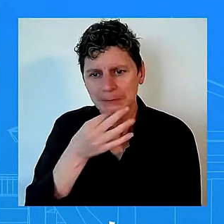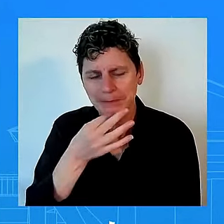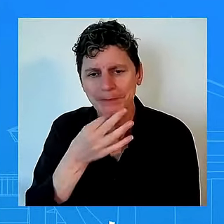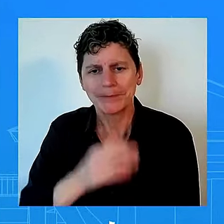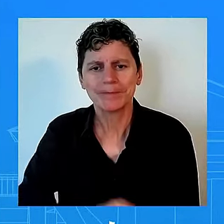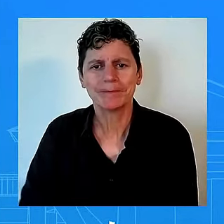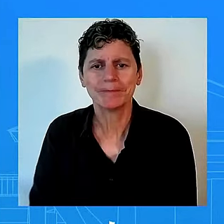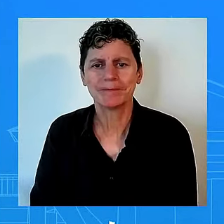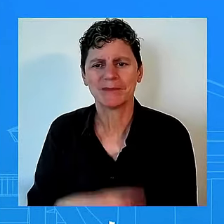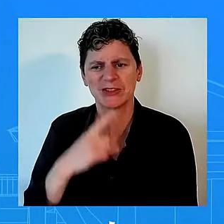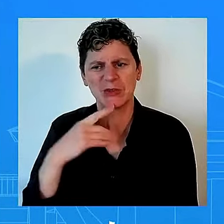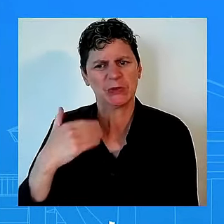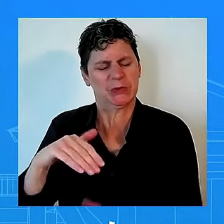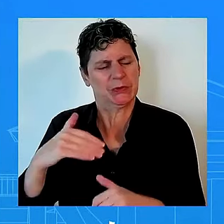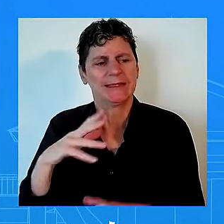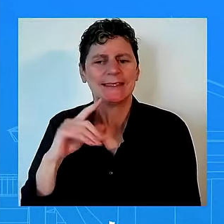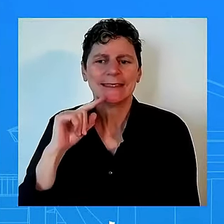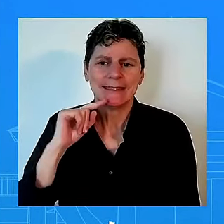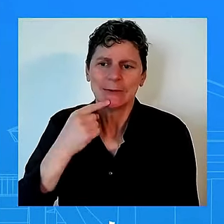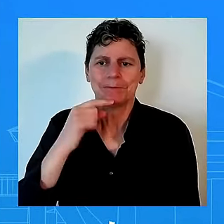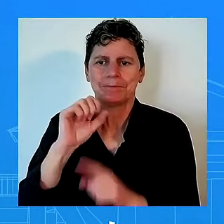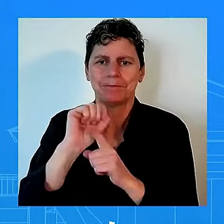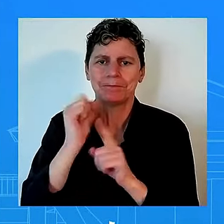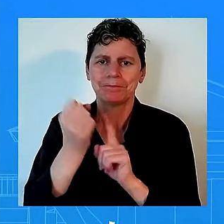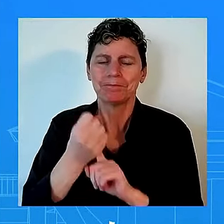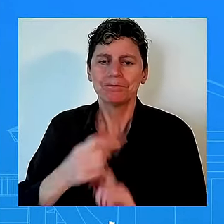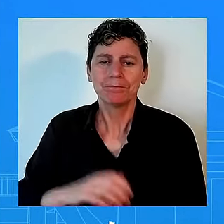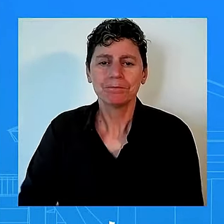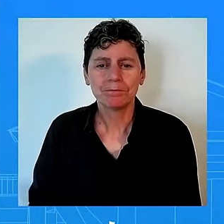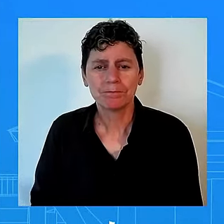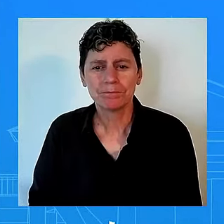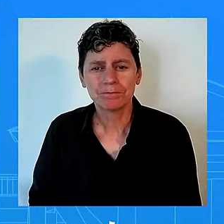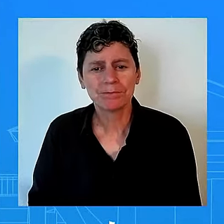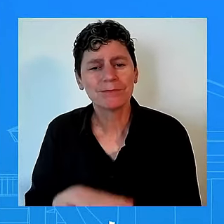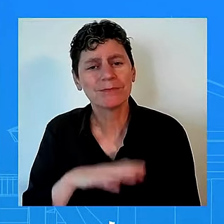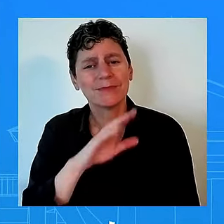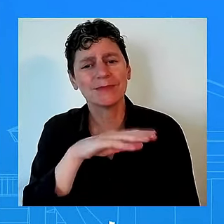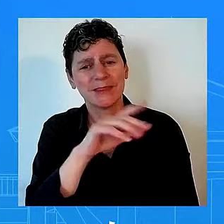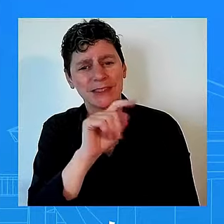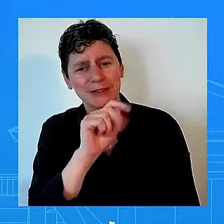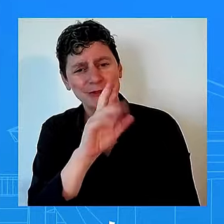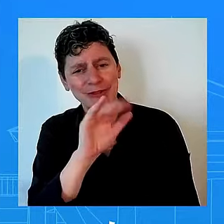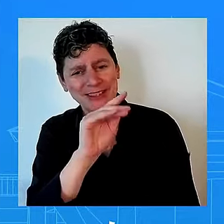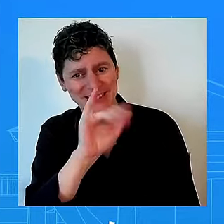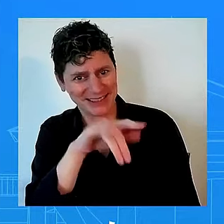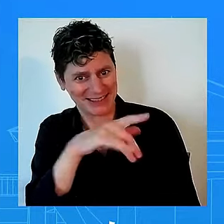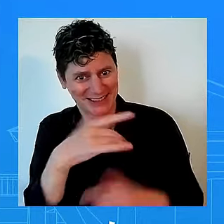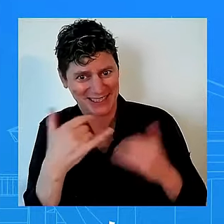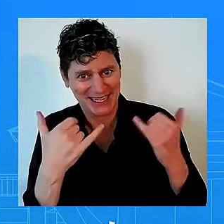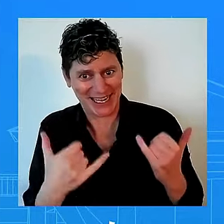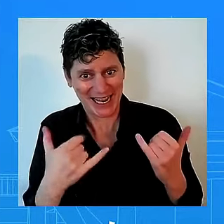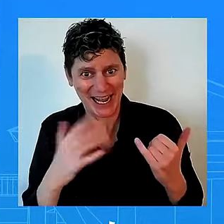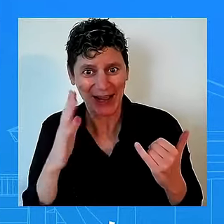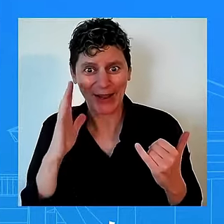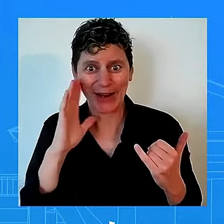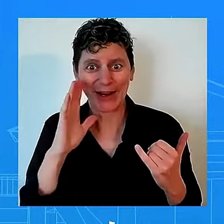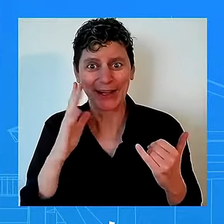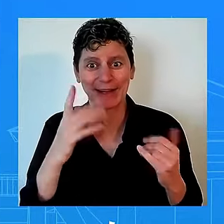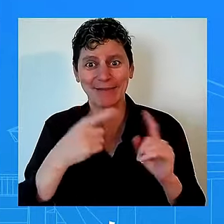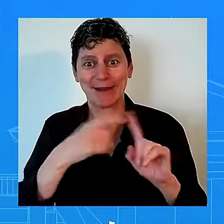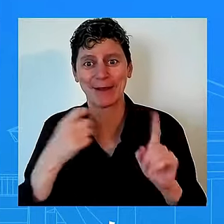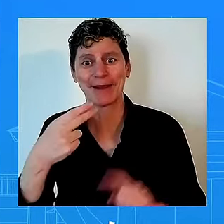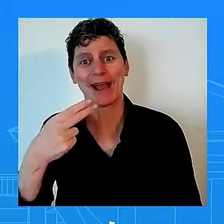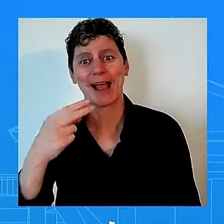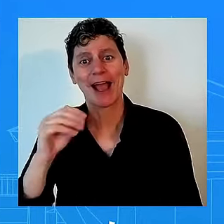i was told you were going to be in the briefing room today howard university yes hi nice to see you nice to see want to say a little bit about yourself yeah um